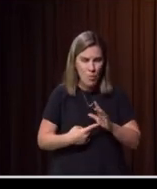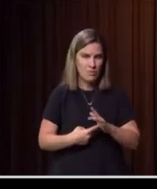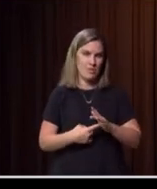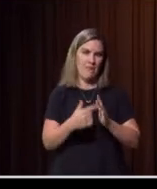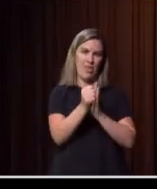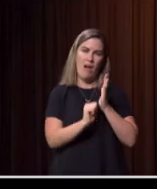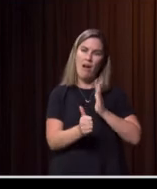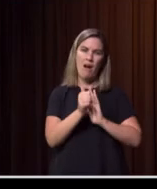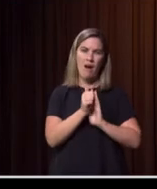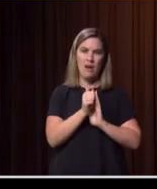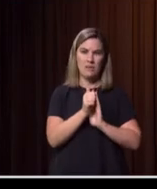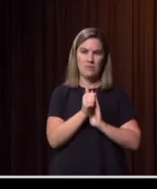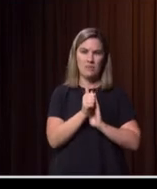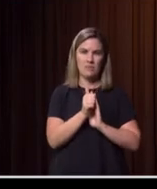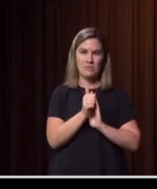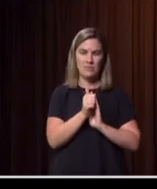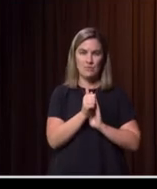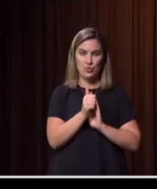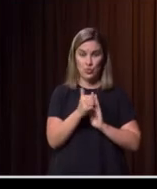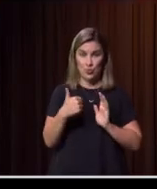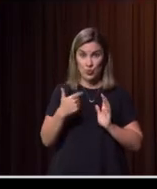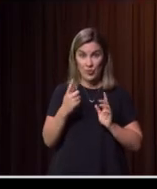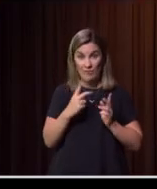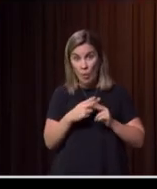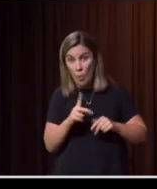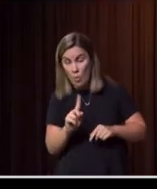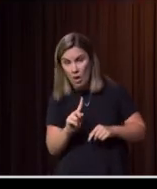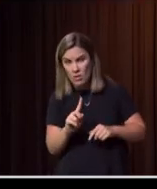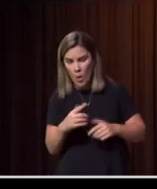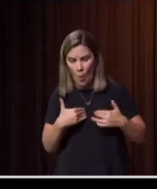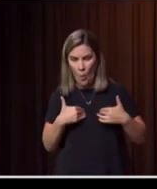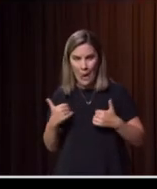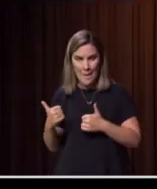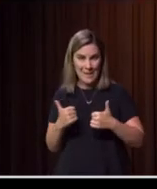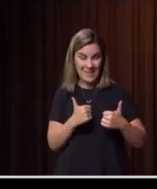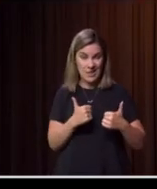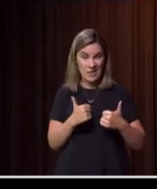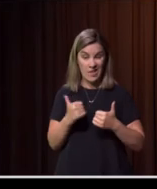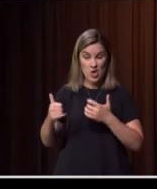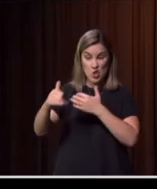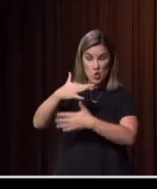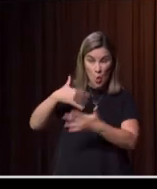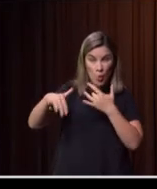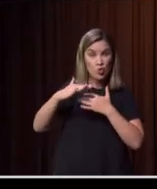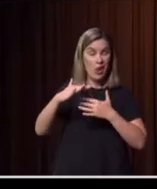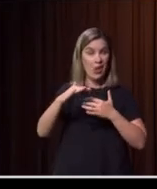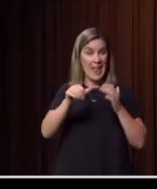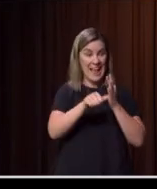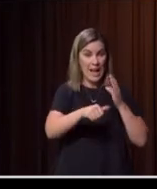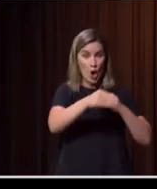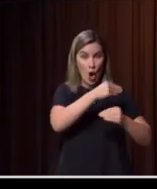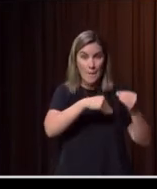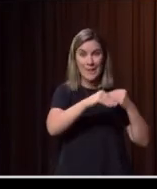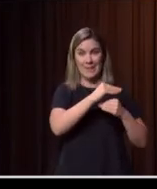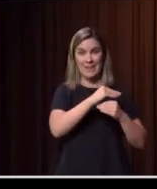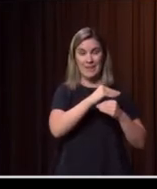to our wellbeing, our social and economic wellbeing as a community, as a